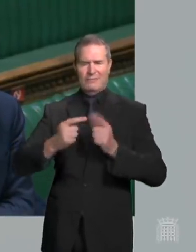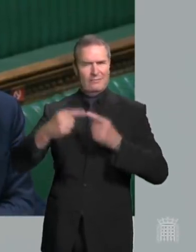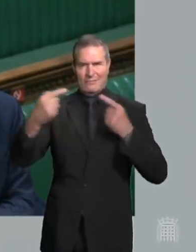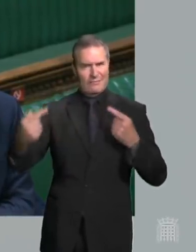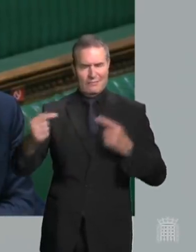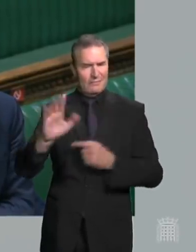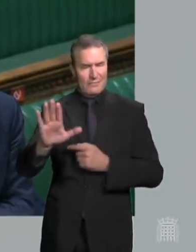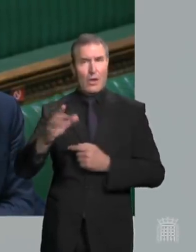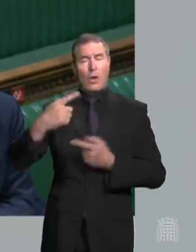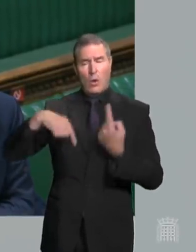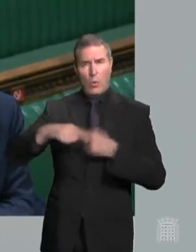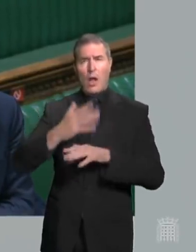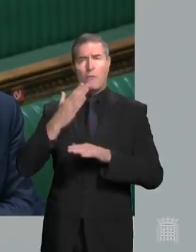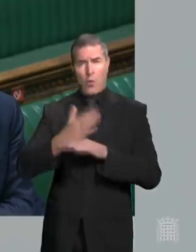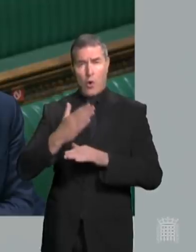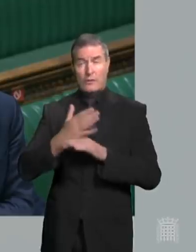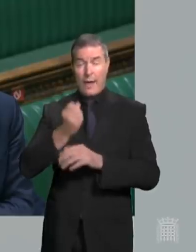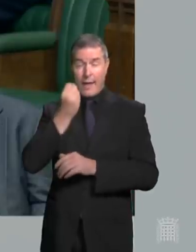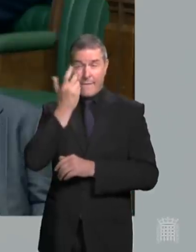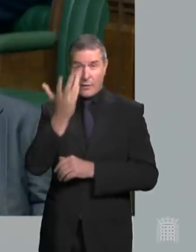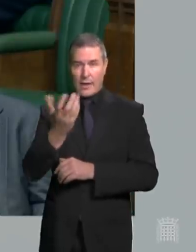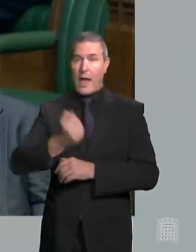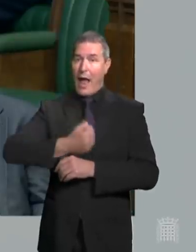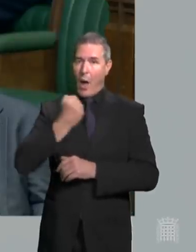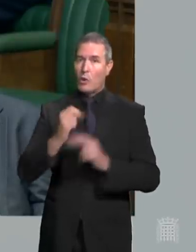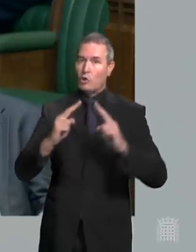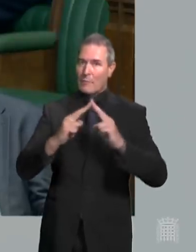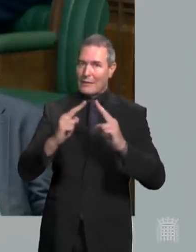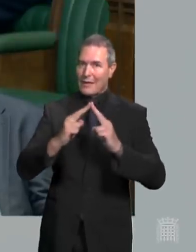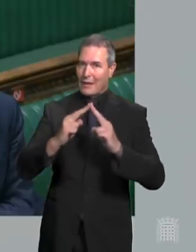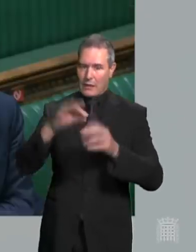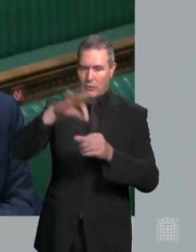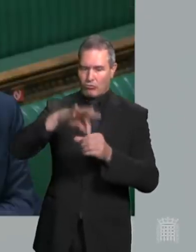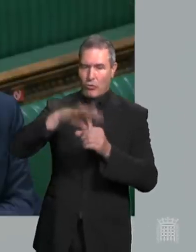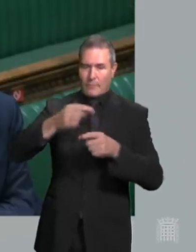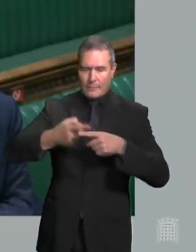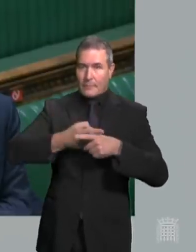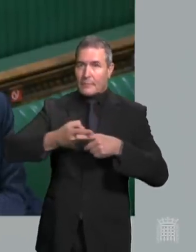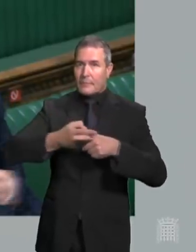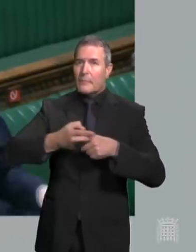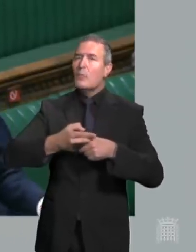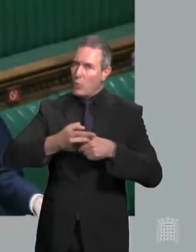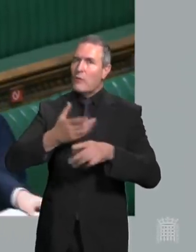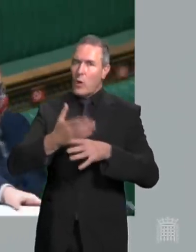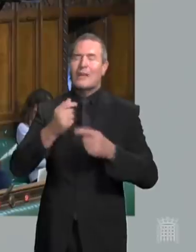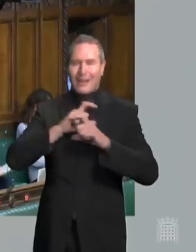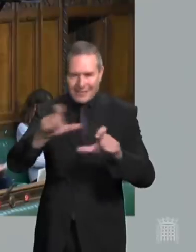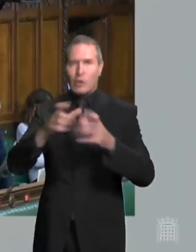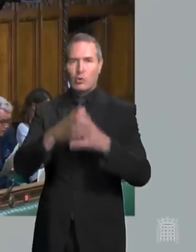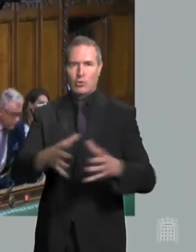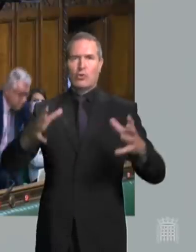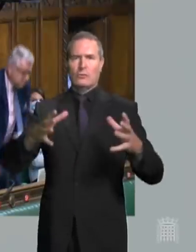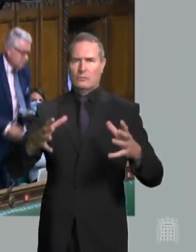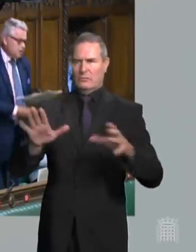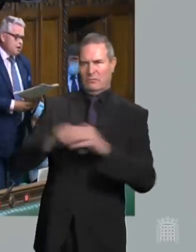we have worked night and day to build up our domestic lateral flow capacity and continue to do so. Jim